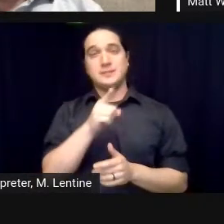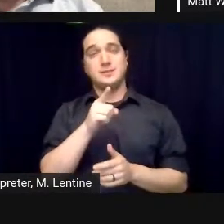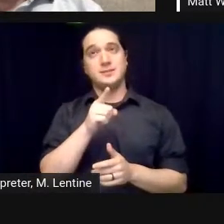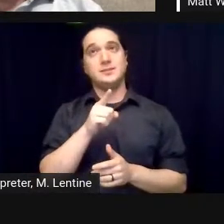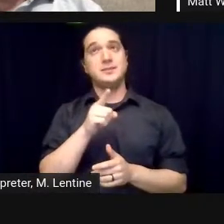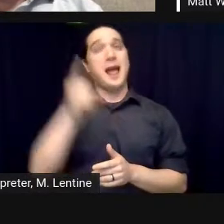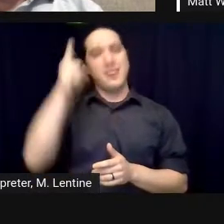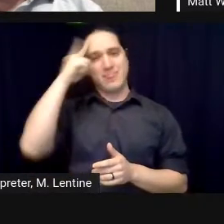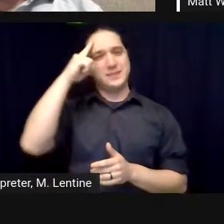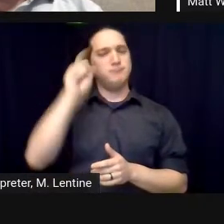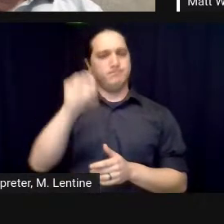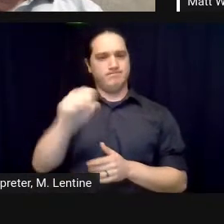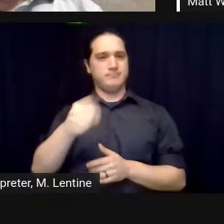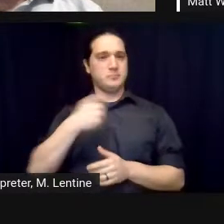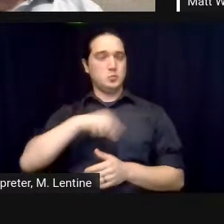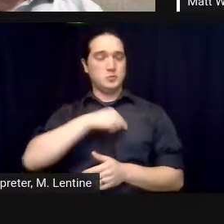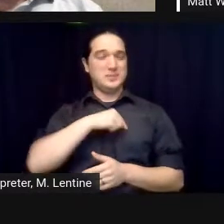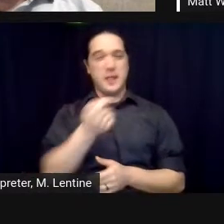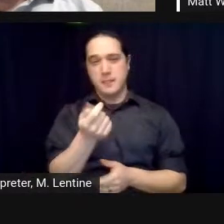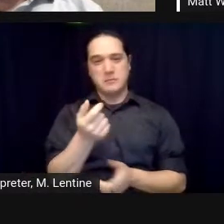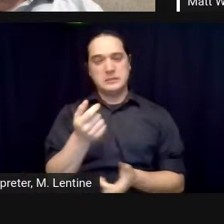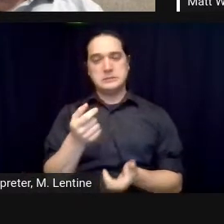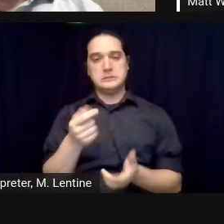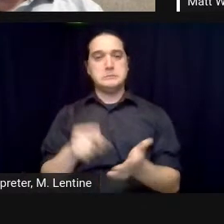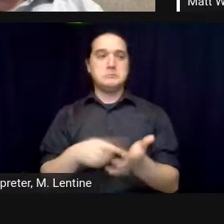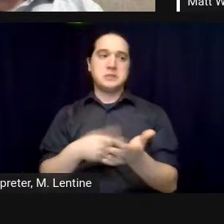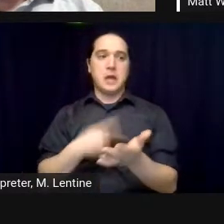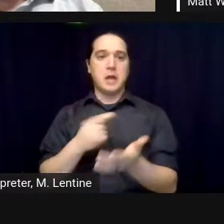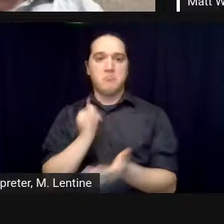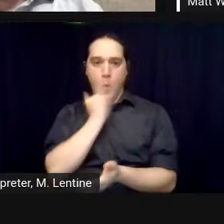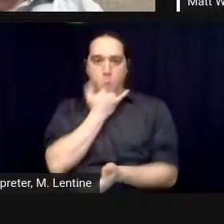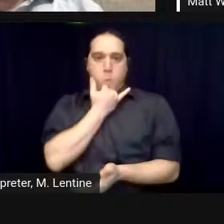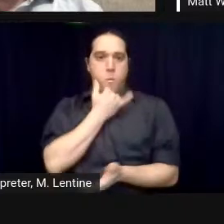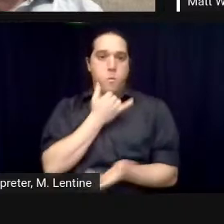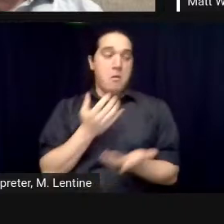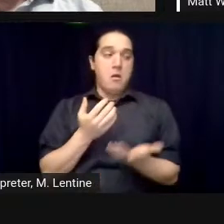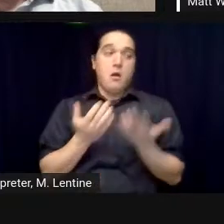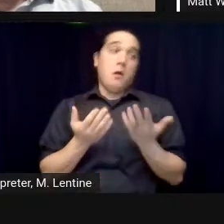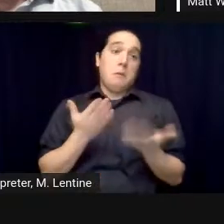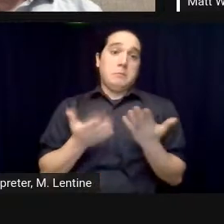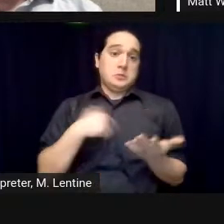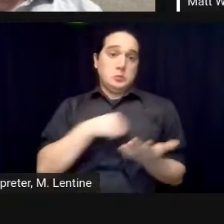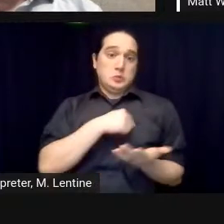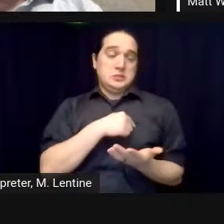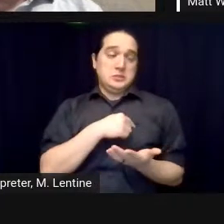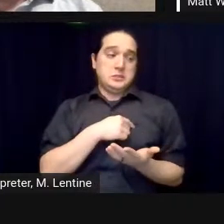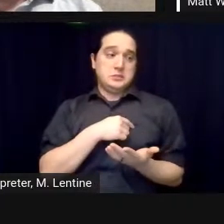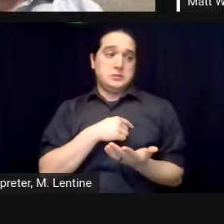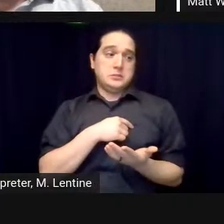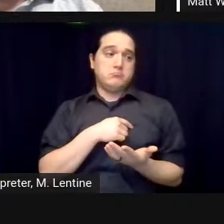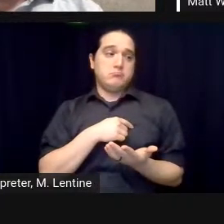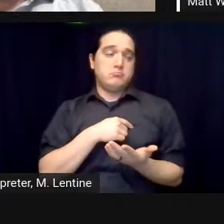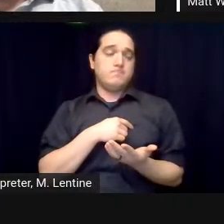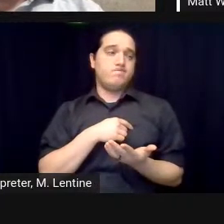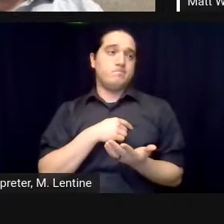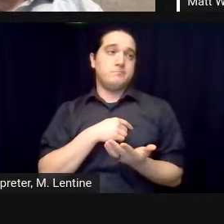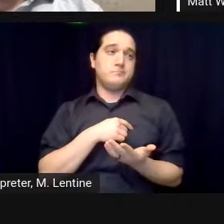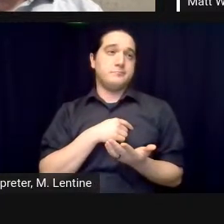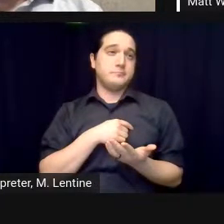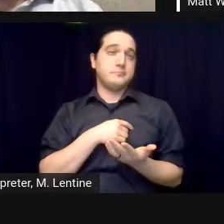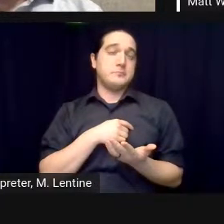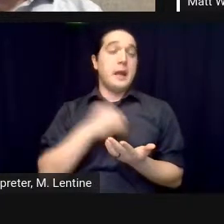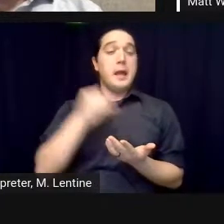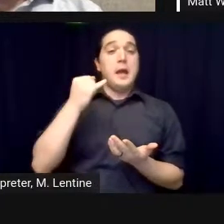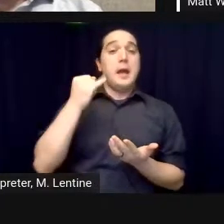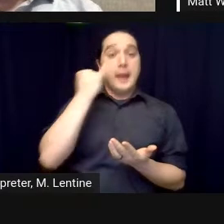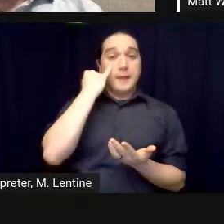mistakes because it we shouldn't have let the project be trivialized to uh a